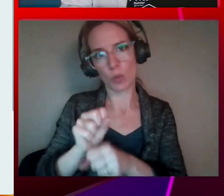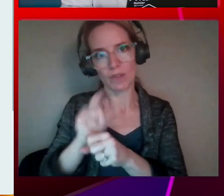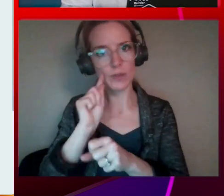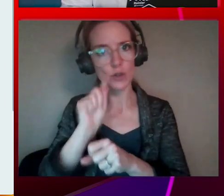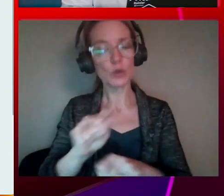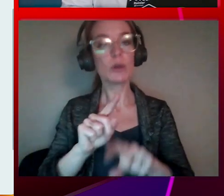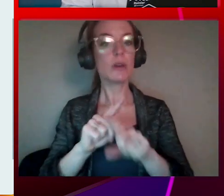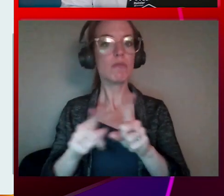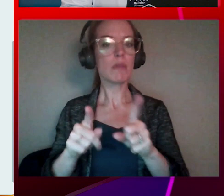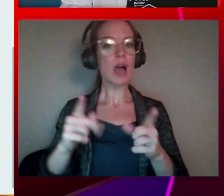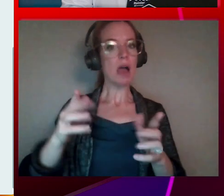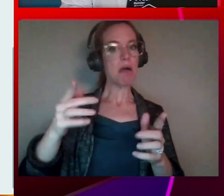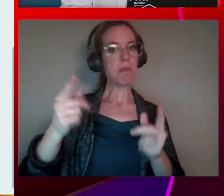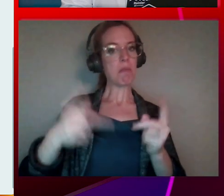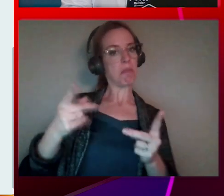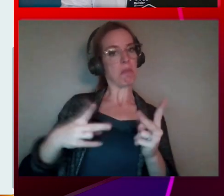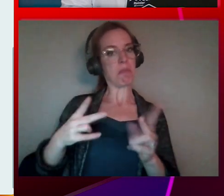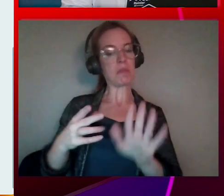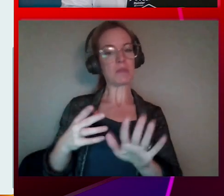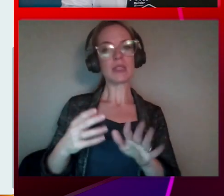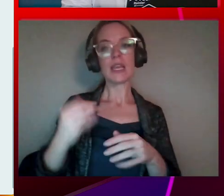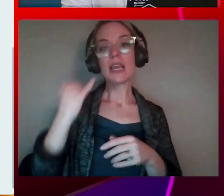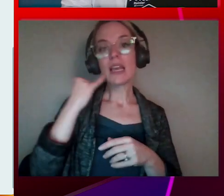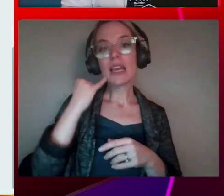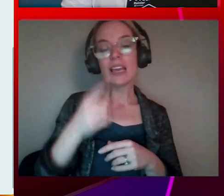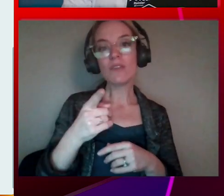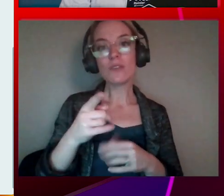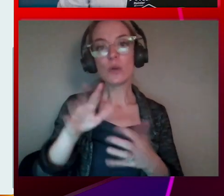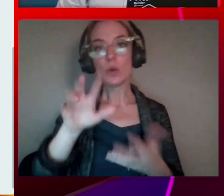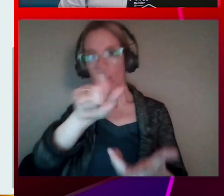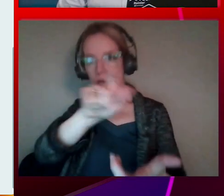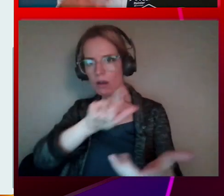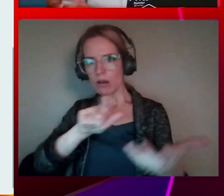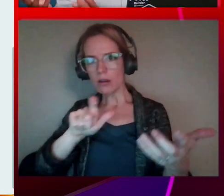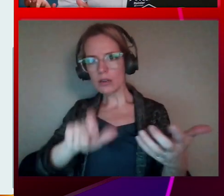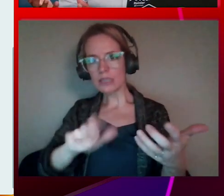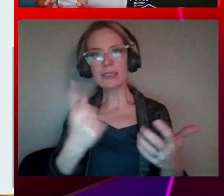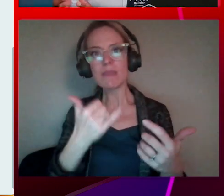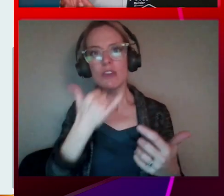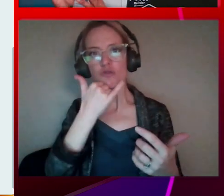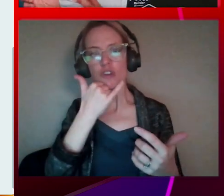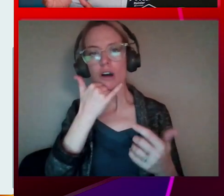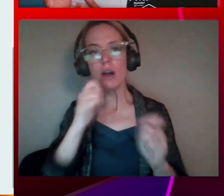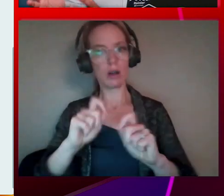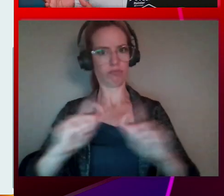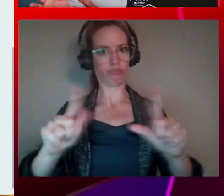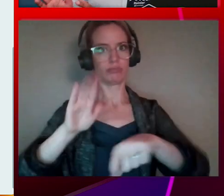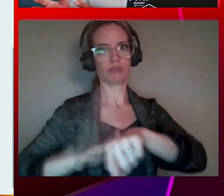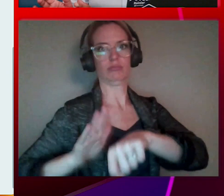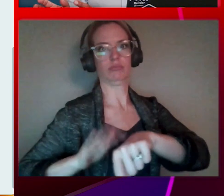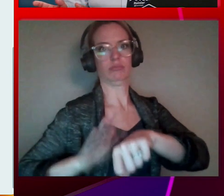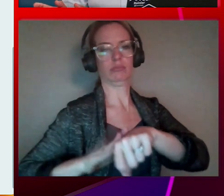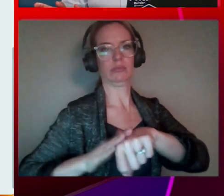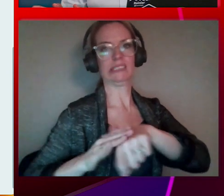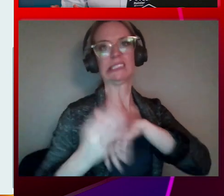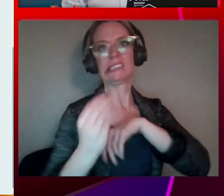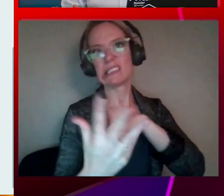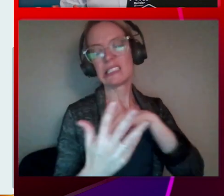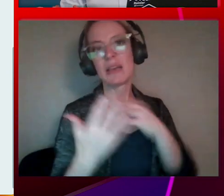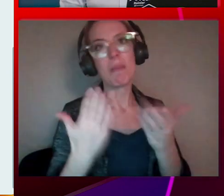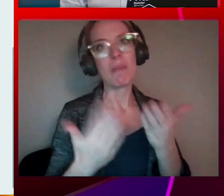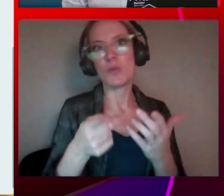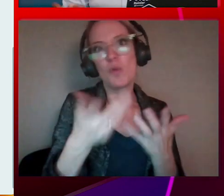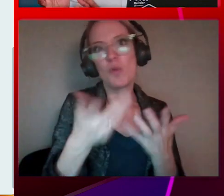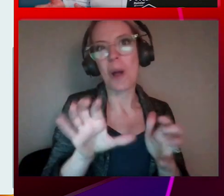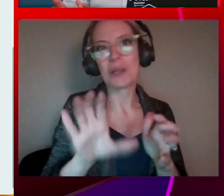incorrect, highlighting certain warnings, saying that, hey. Oh, that's huge. You know what? Maybe you may not be wanting to do